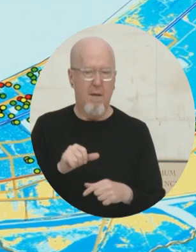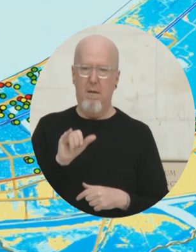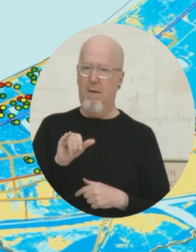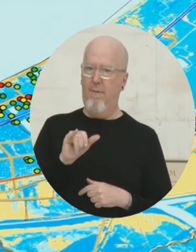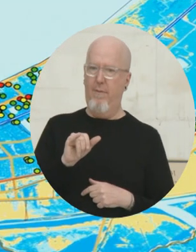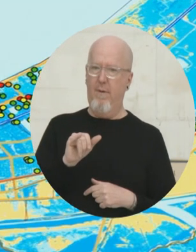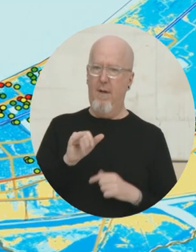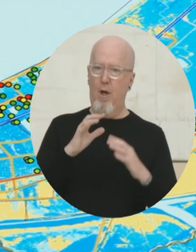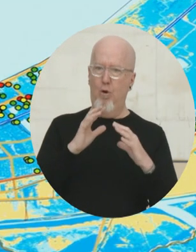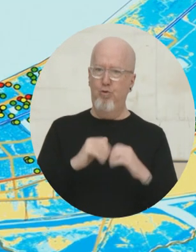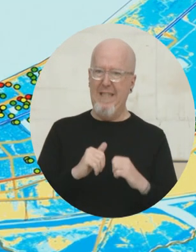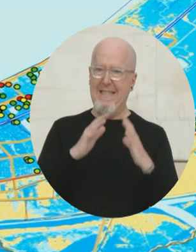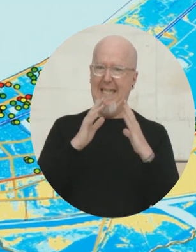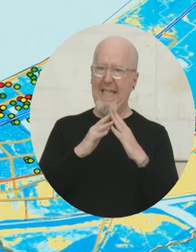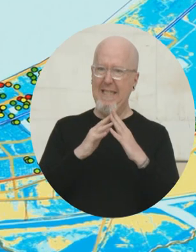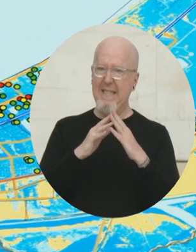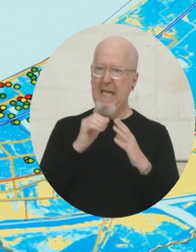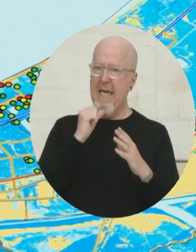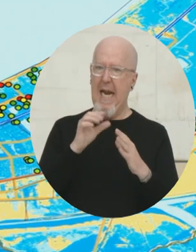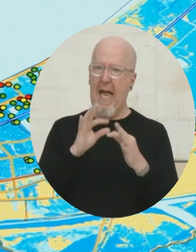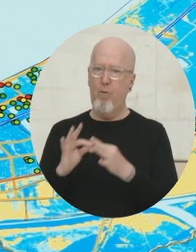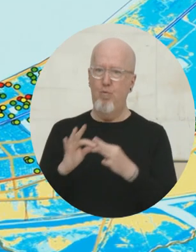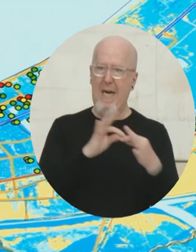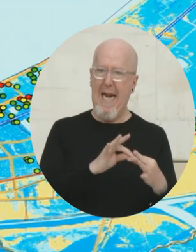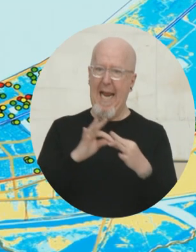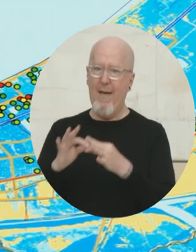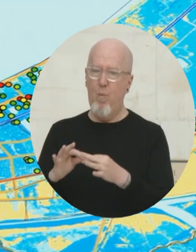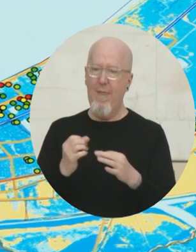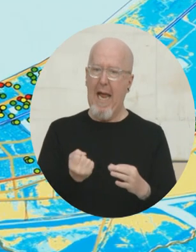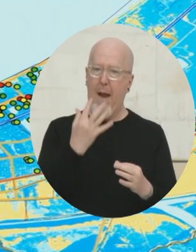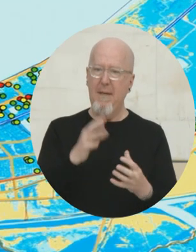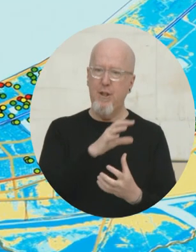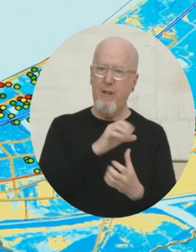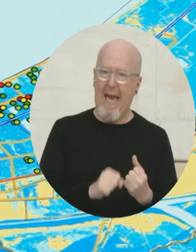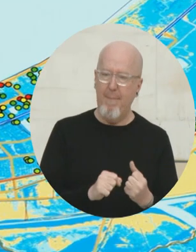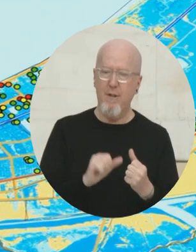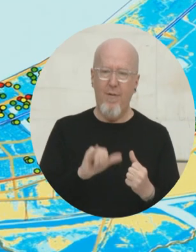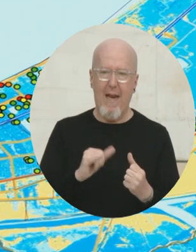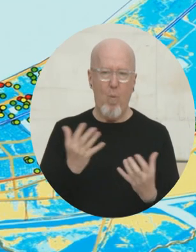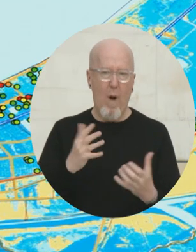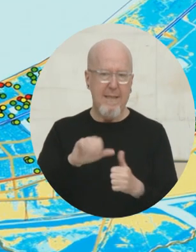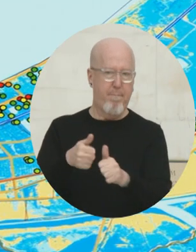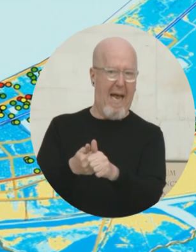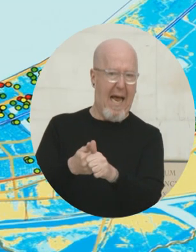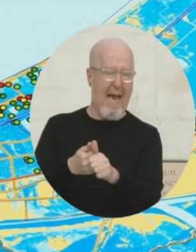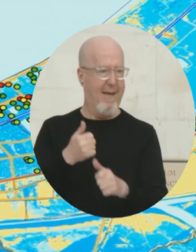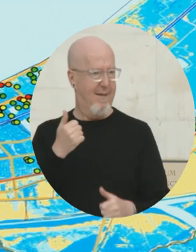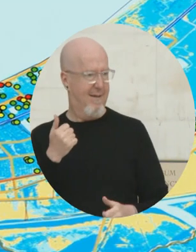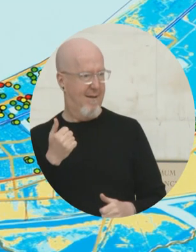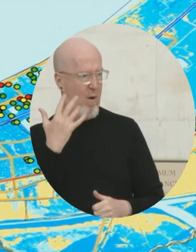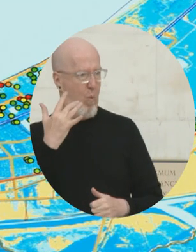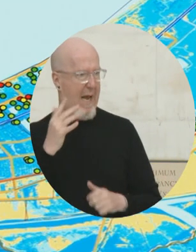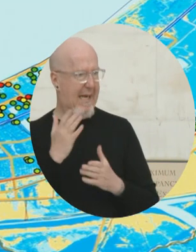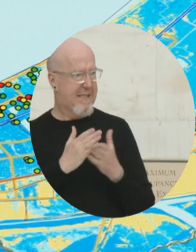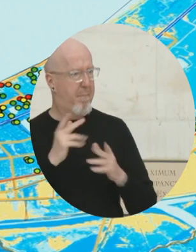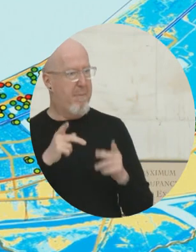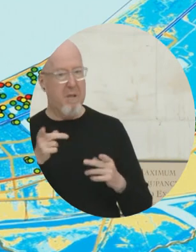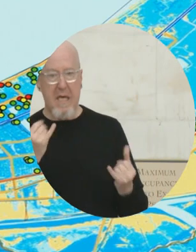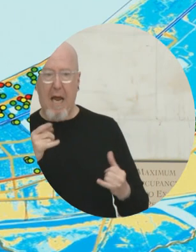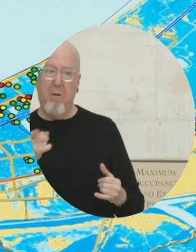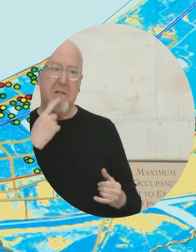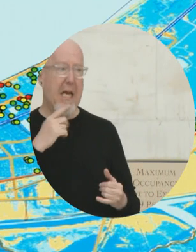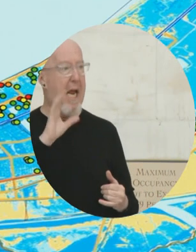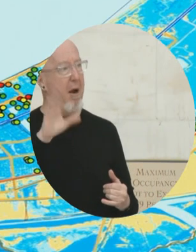isn't a function of damage, what's driving this process over time? Why did some people tell us things were going well for them,